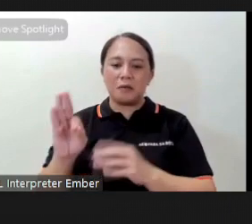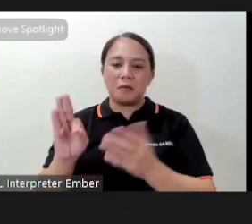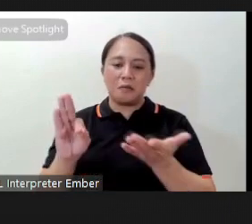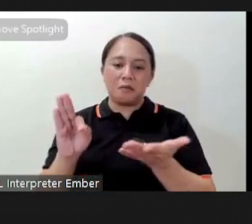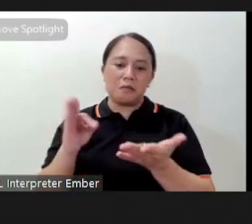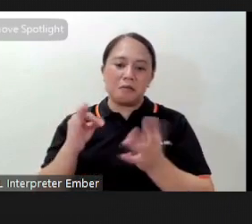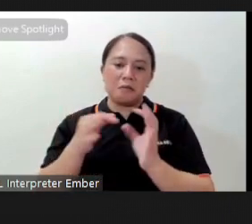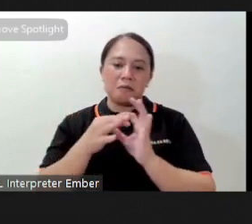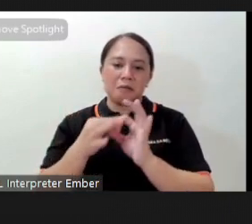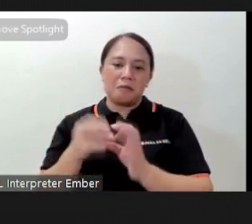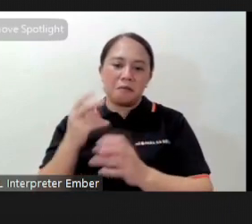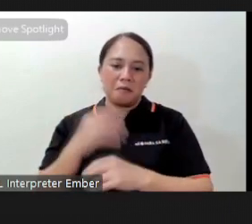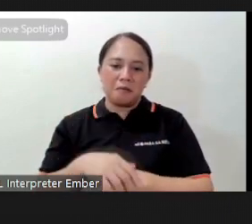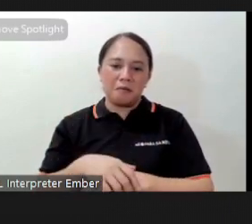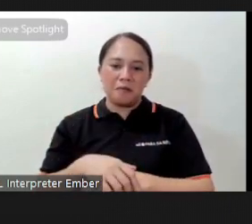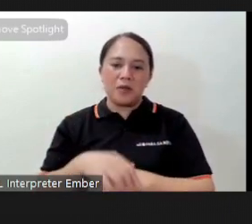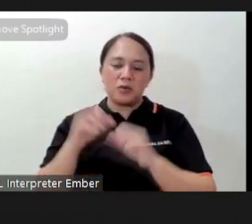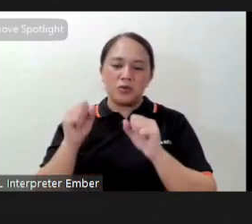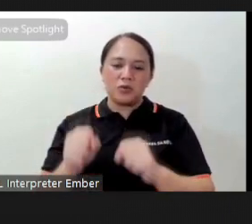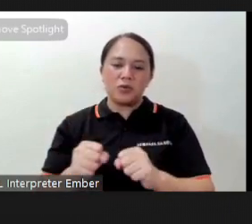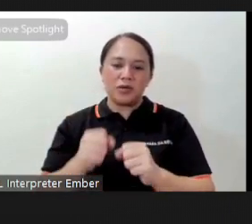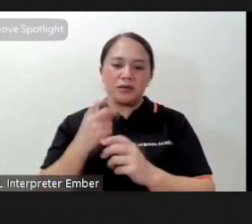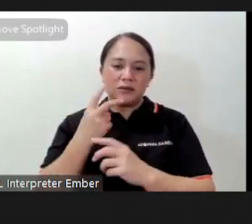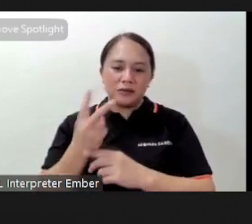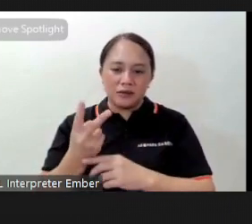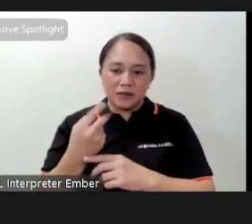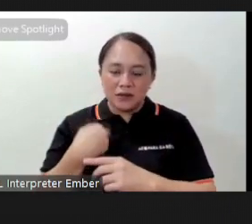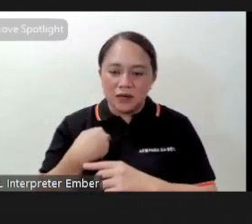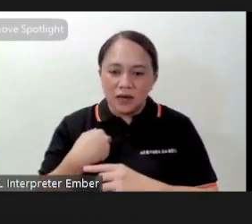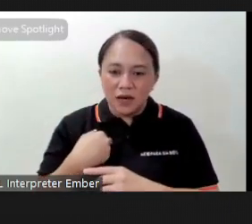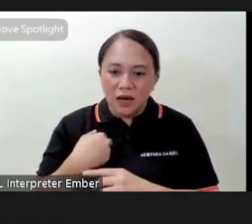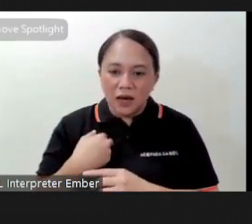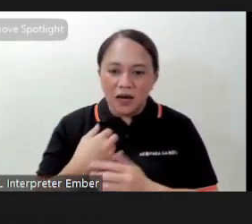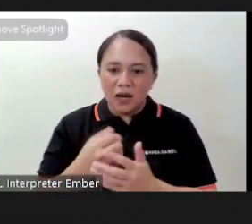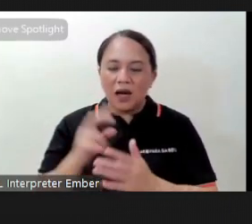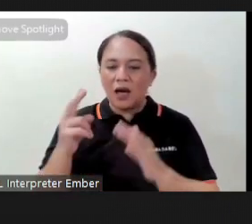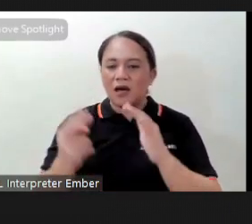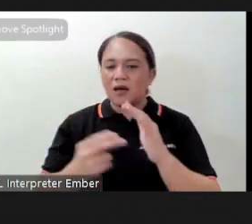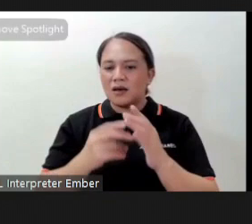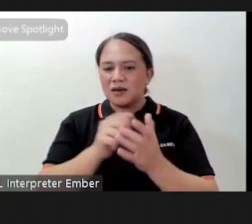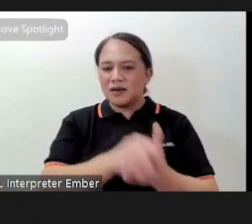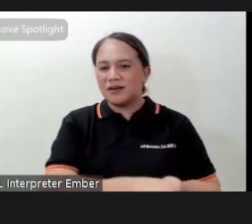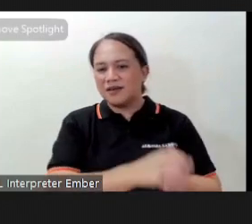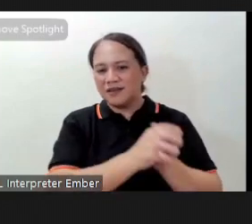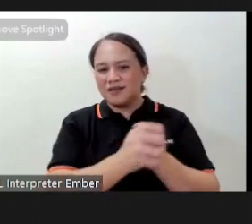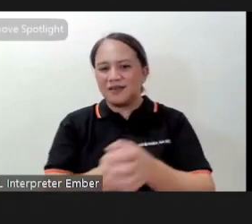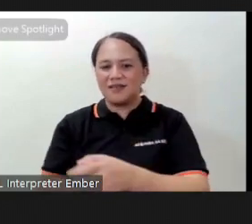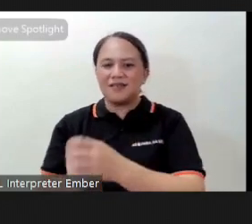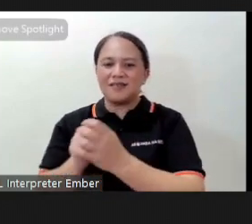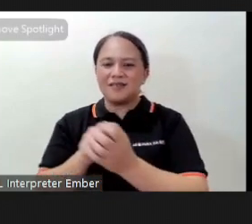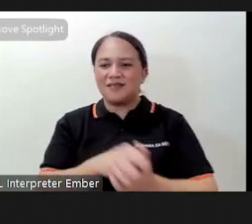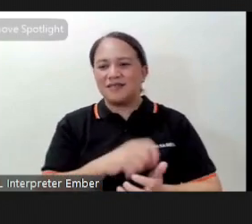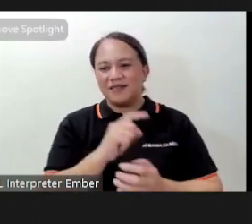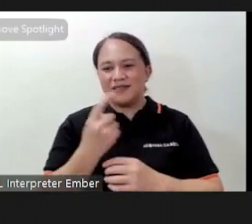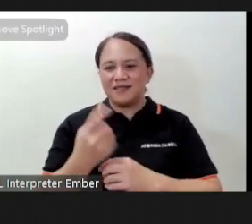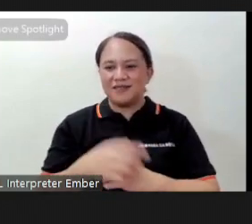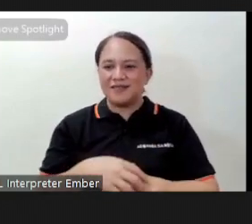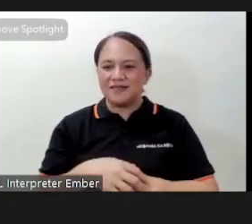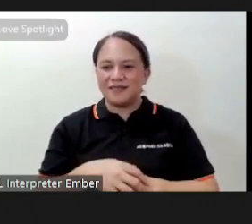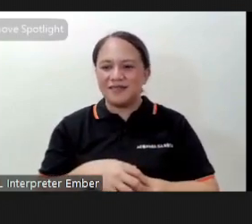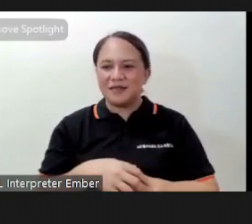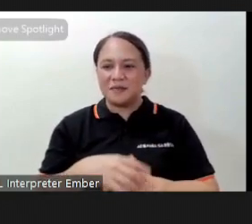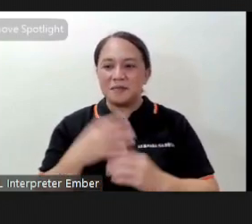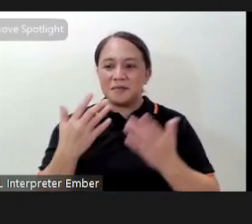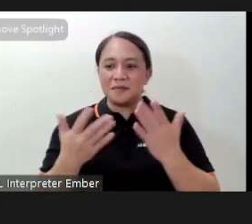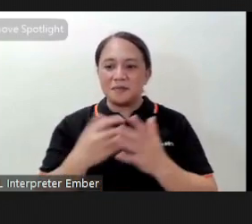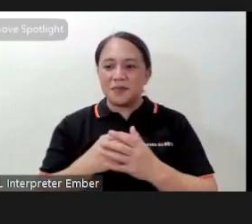the race and chase and you can notice here that they're doing an underhand motion where they're doing like uppercut motion so we can try doing